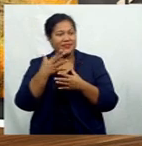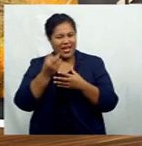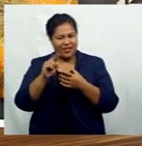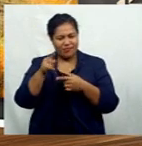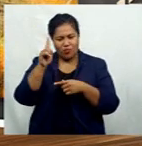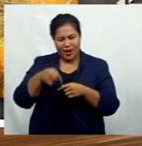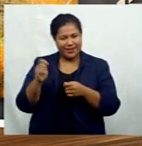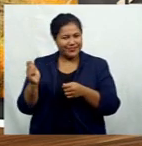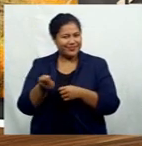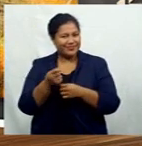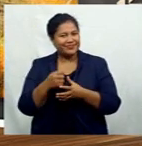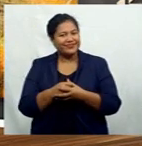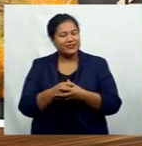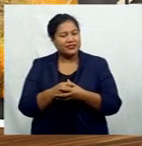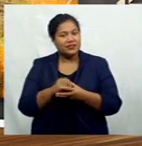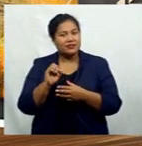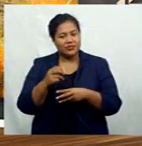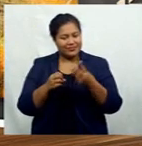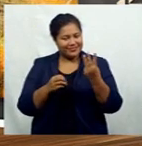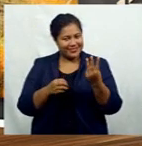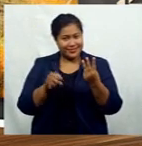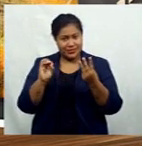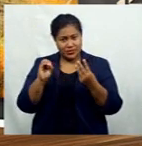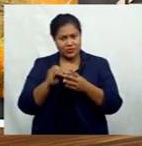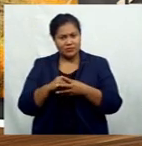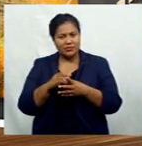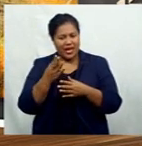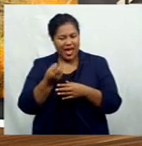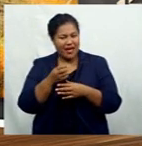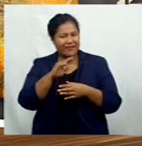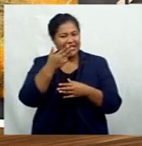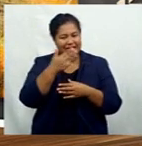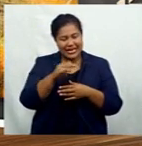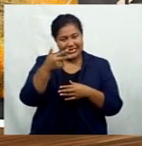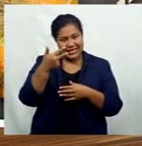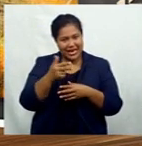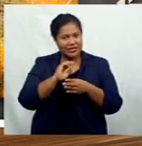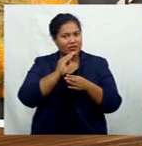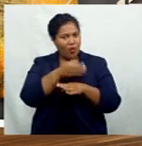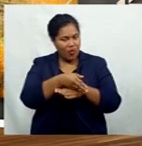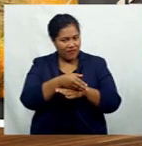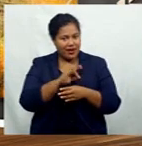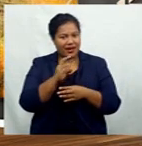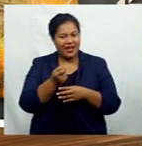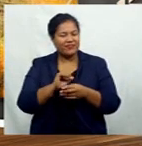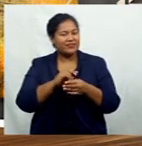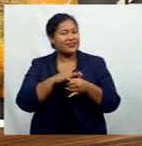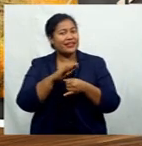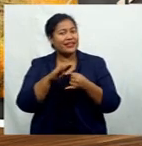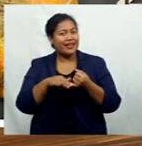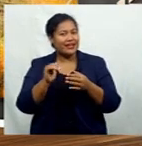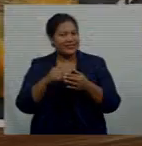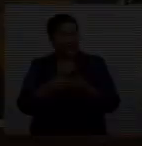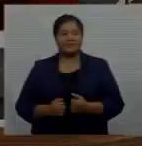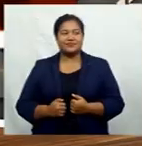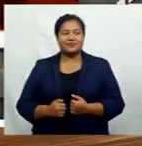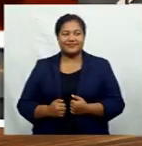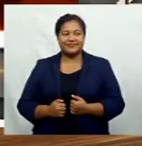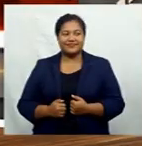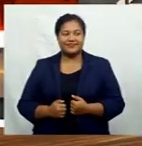will have to see out three entire sessions batting 98 overs to pull off a draw on the final day of the second test in Jamaica.